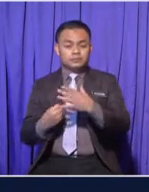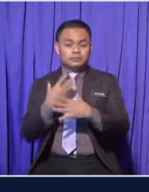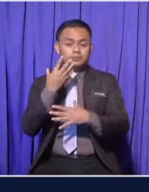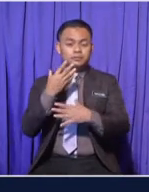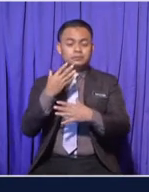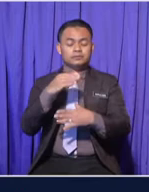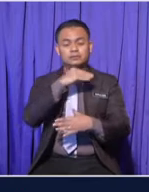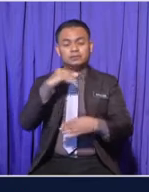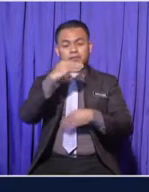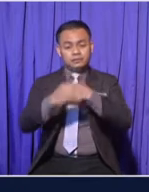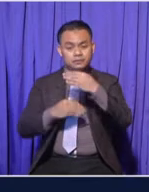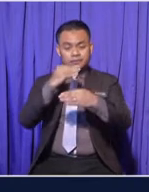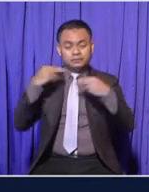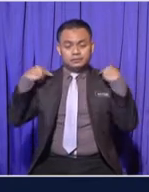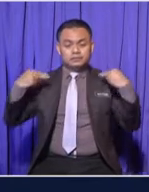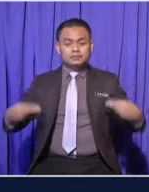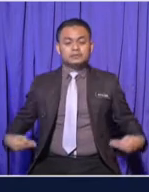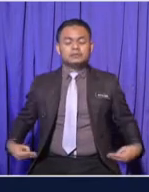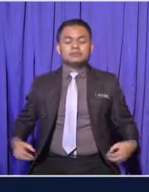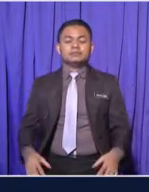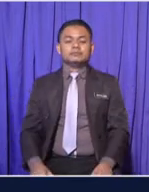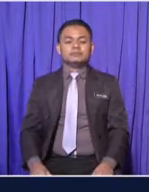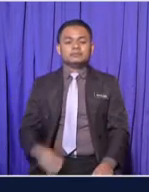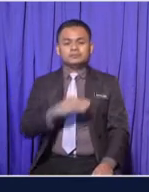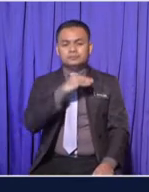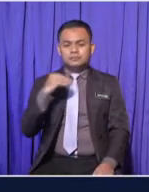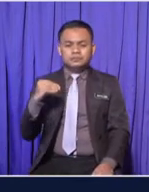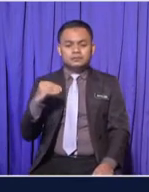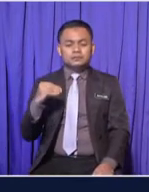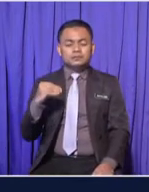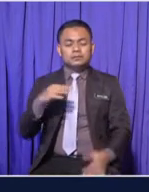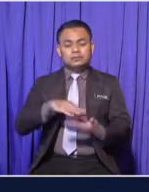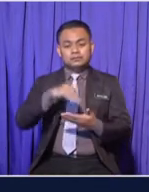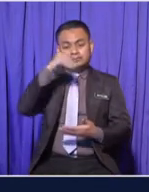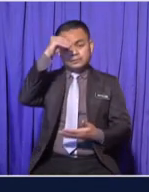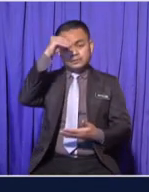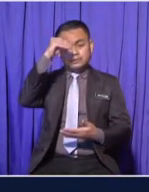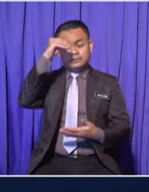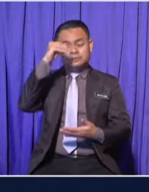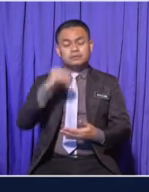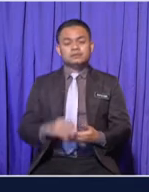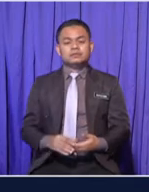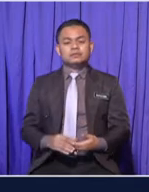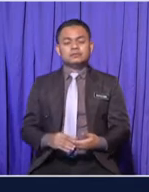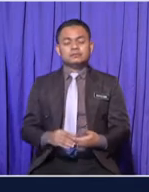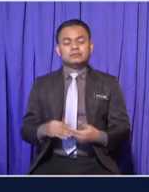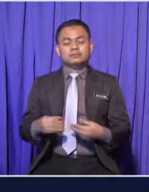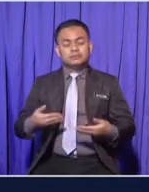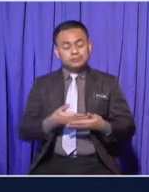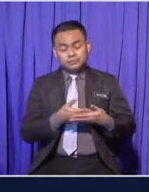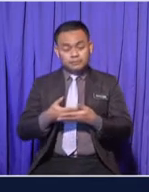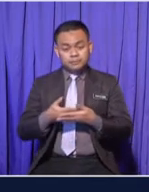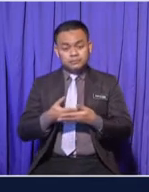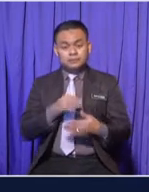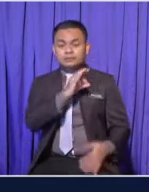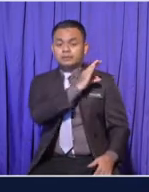Then, we will discover how offspring inherit fissures such as the colour